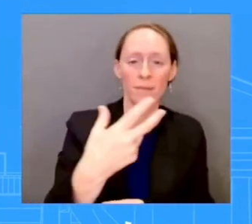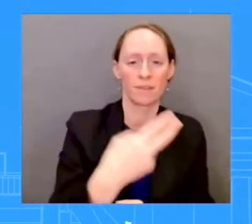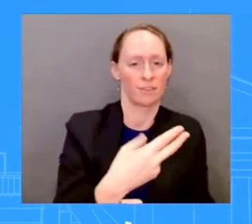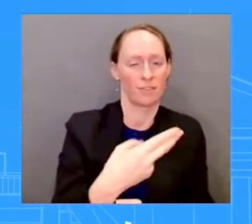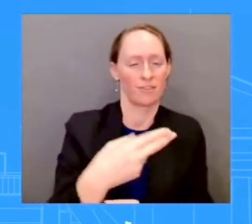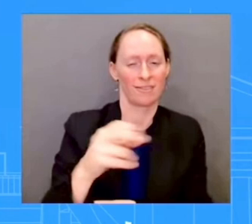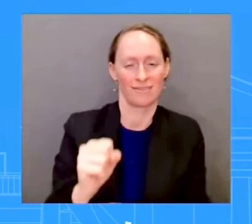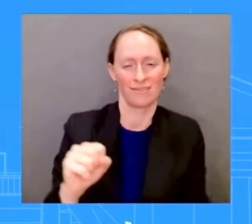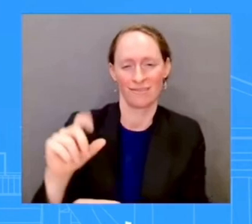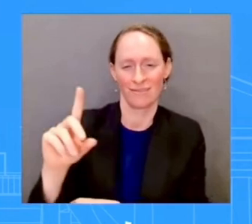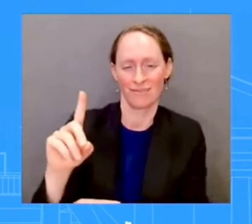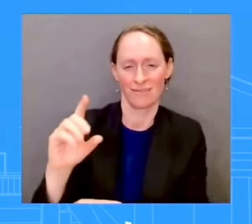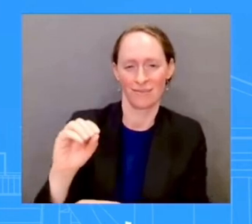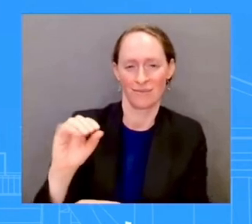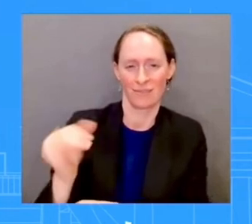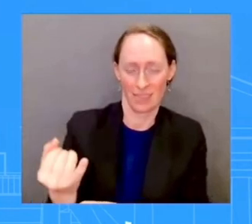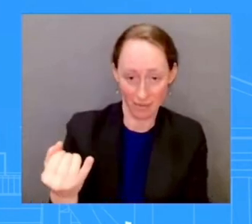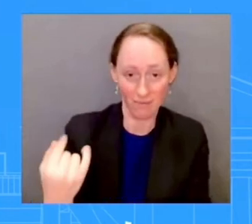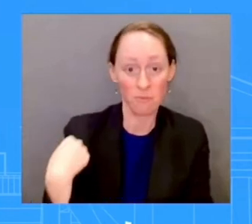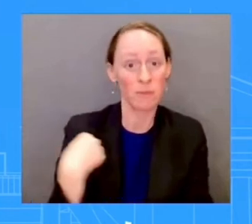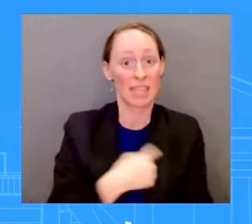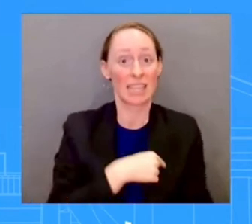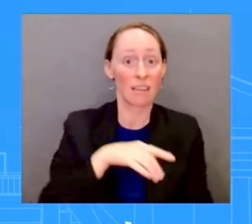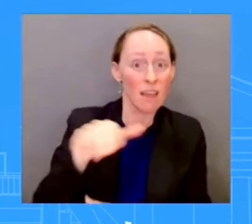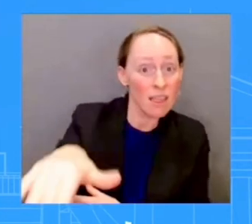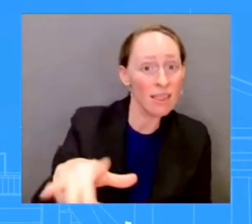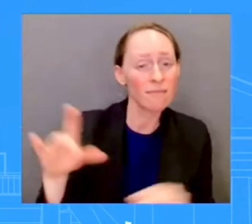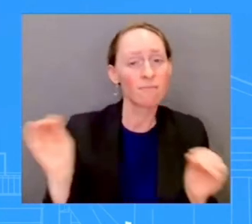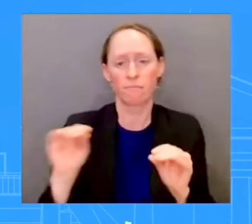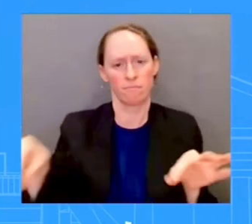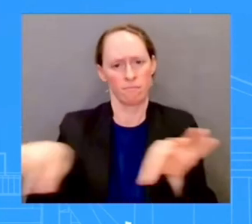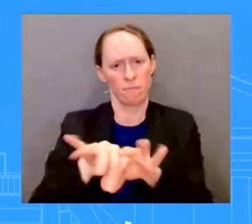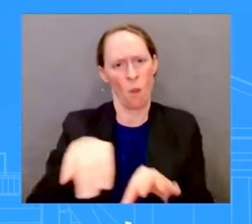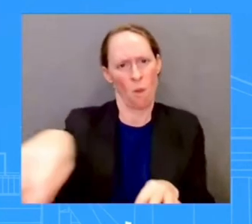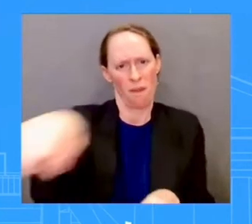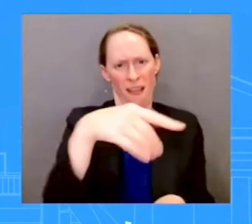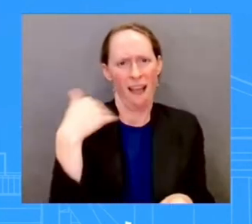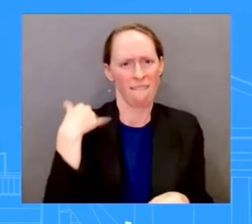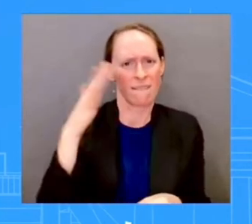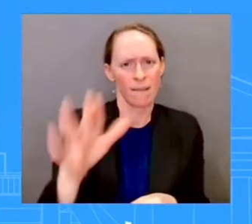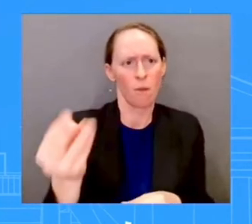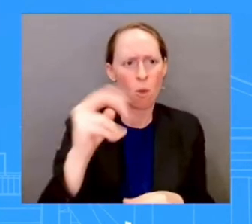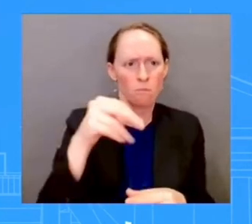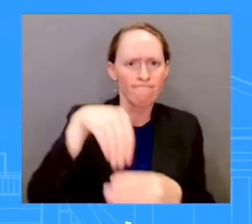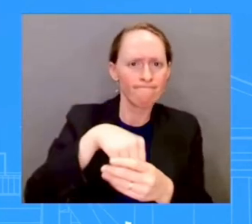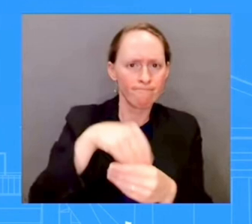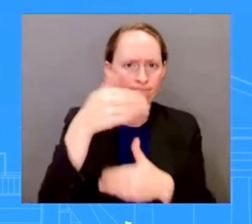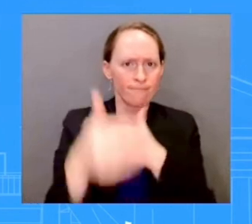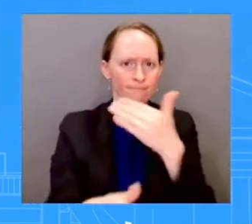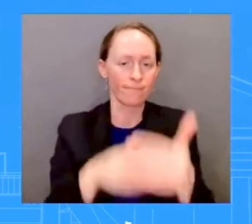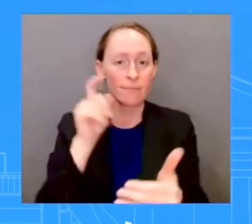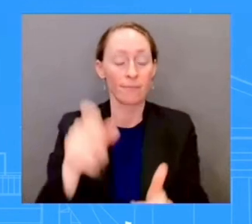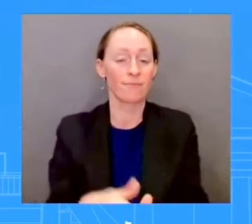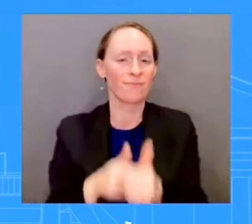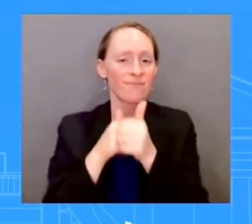not going to comment on that. I want to be also clear on that piece, so I would refer you all to HHS.